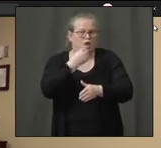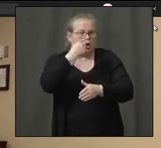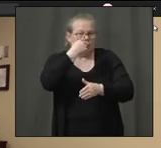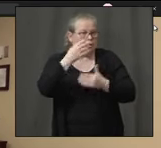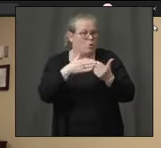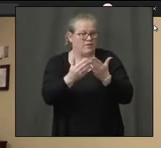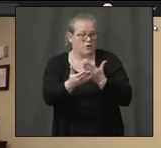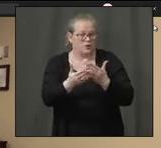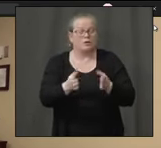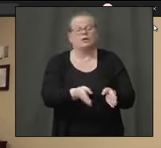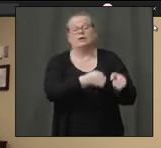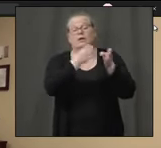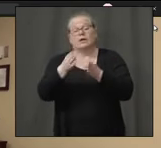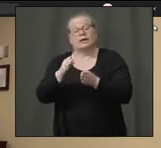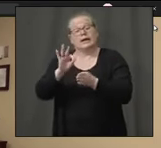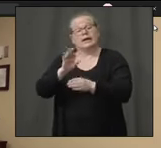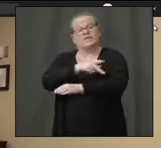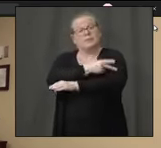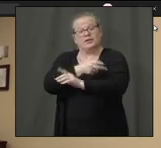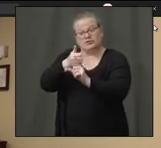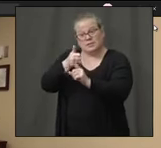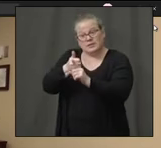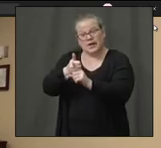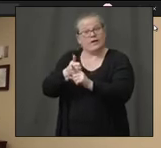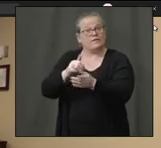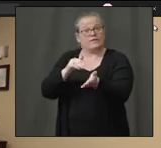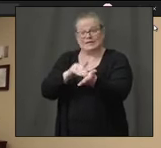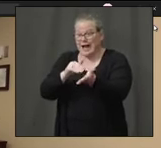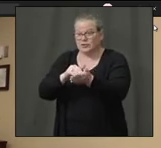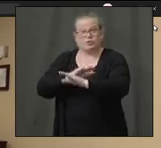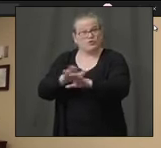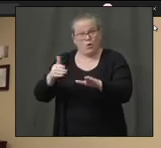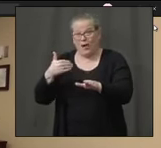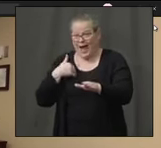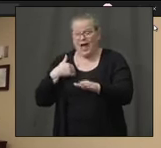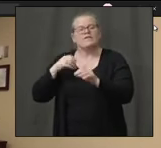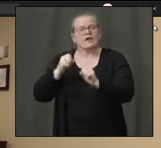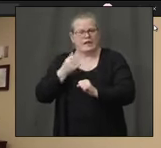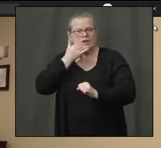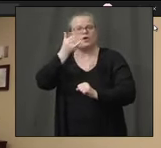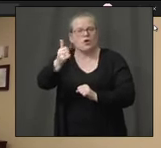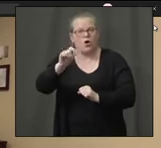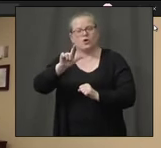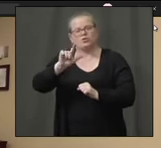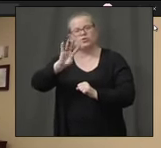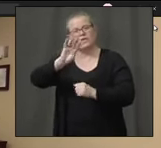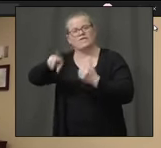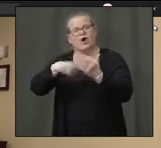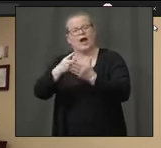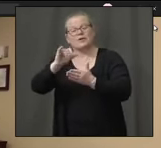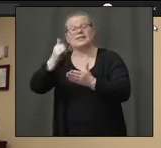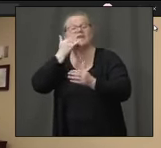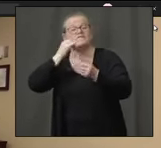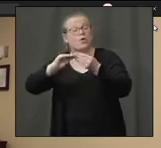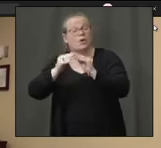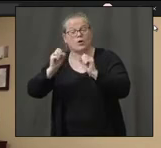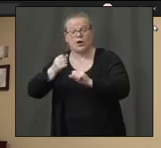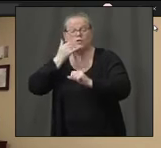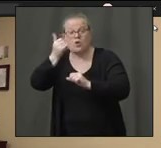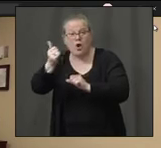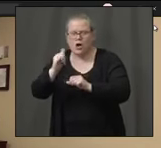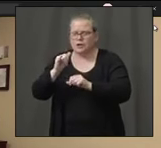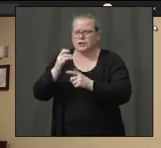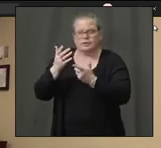24 by seven phone line to be connected to a clinician and get referred for appropriate testing. We're expanding our